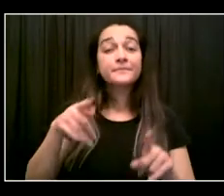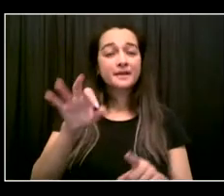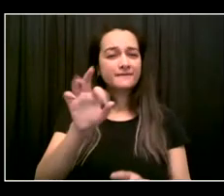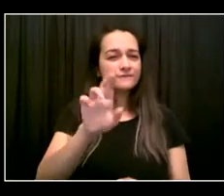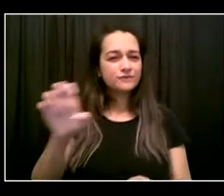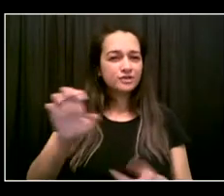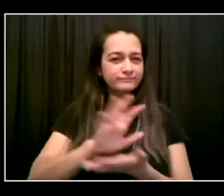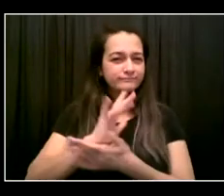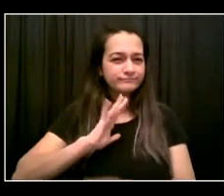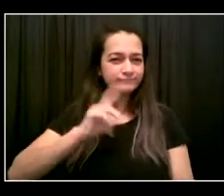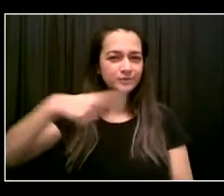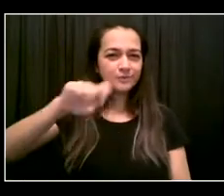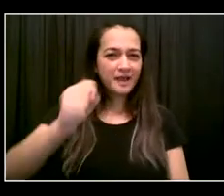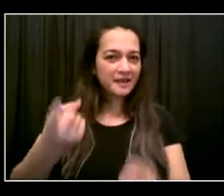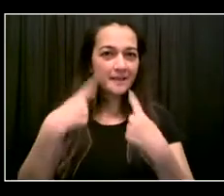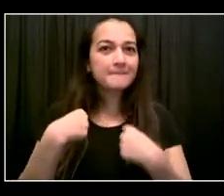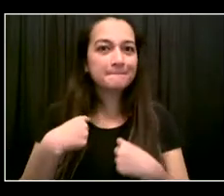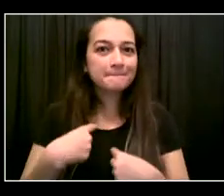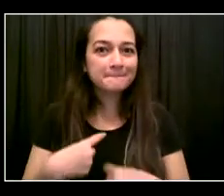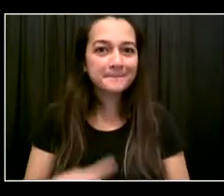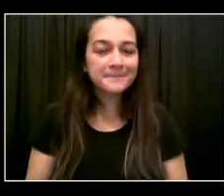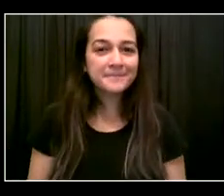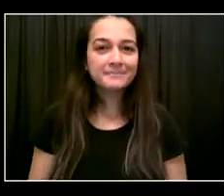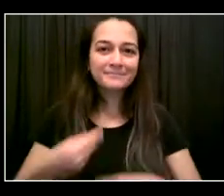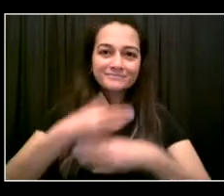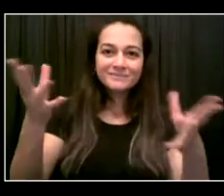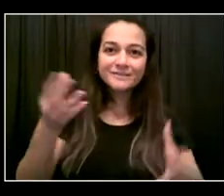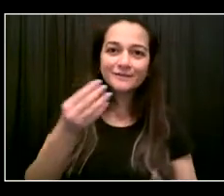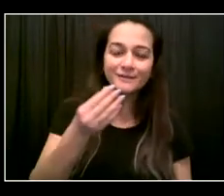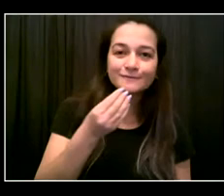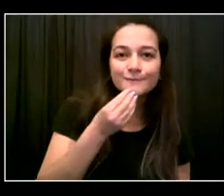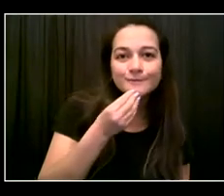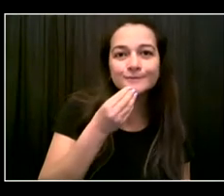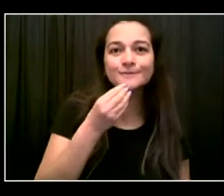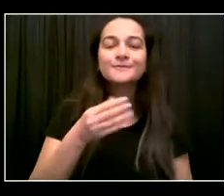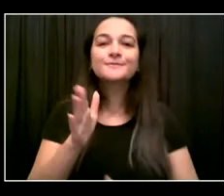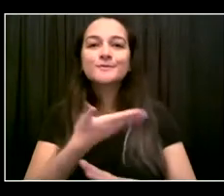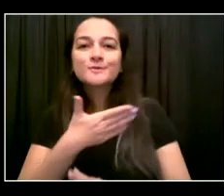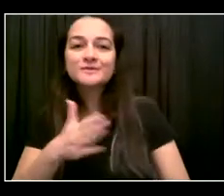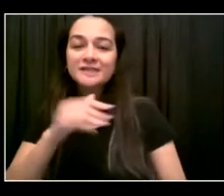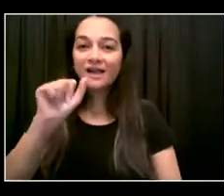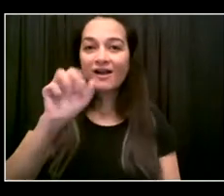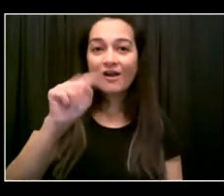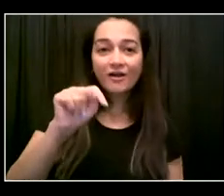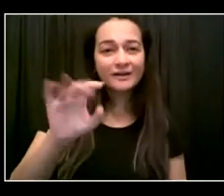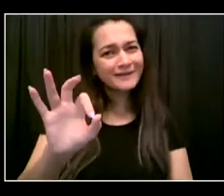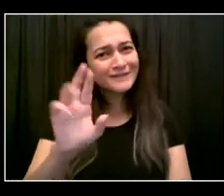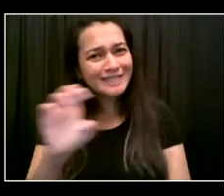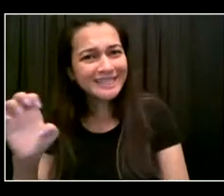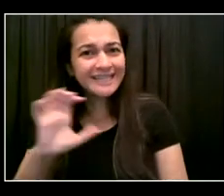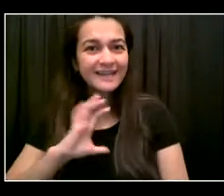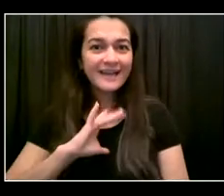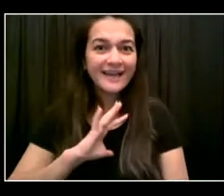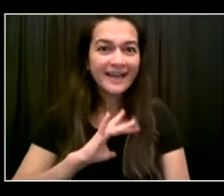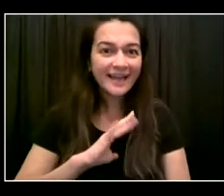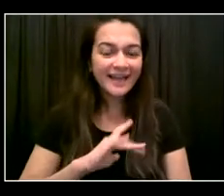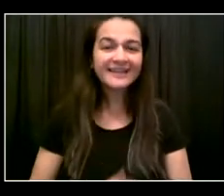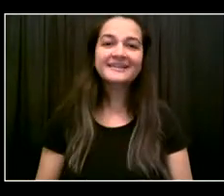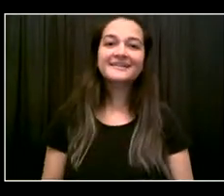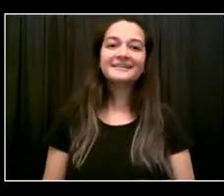food, and artists. And that's just my way of giving back to